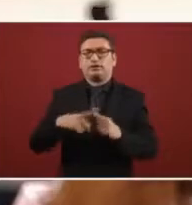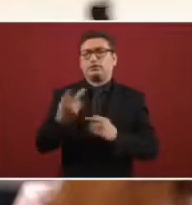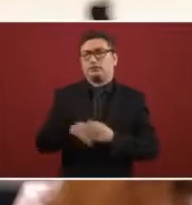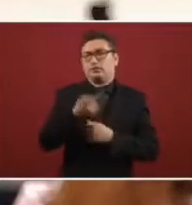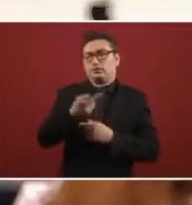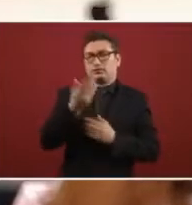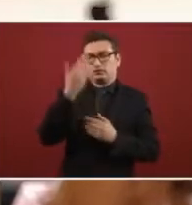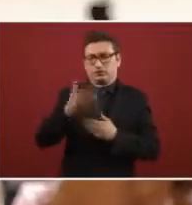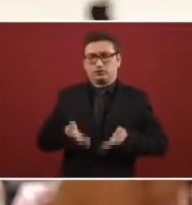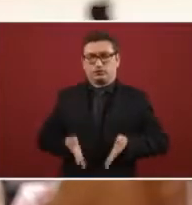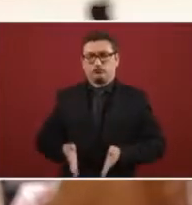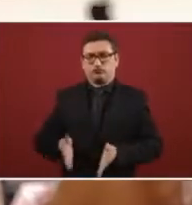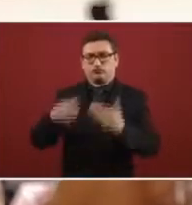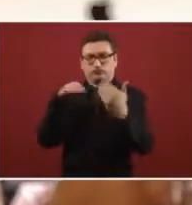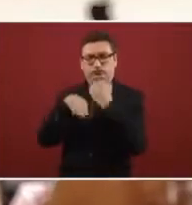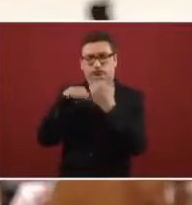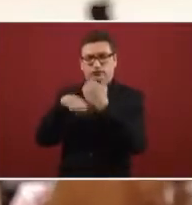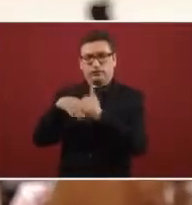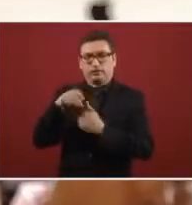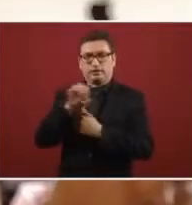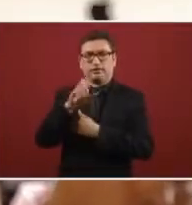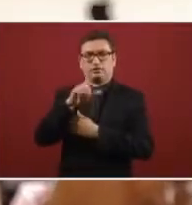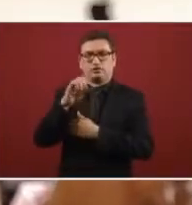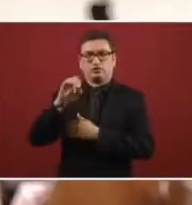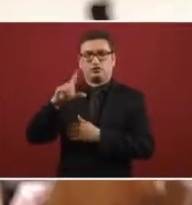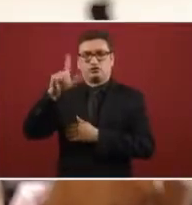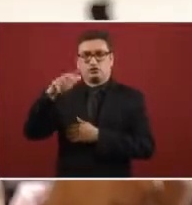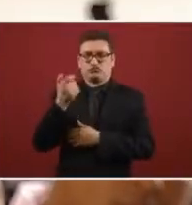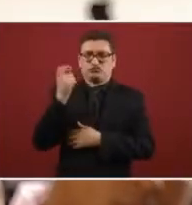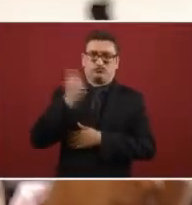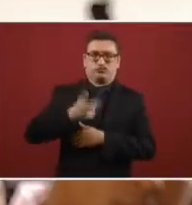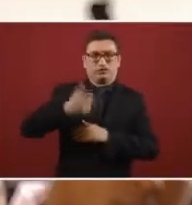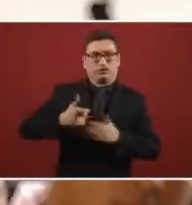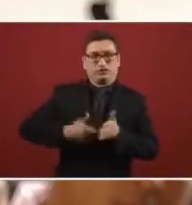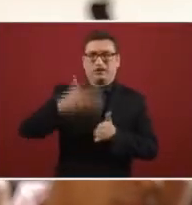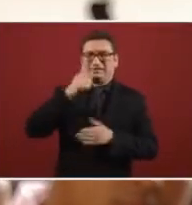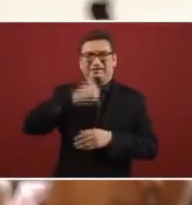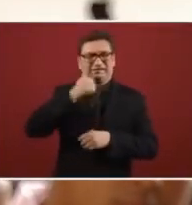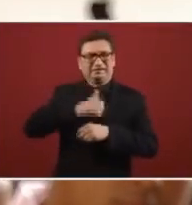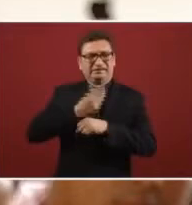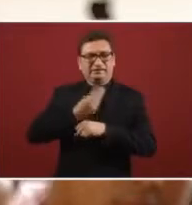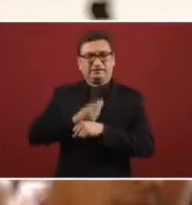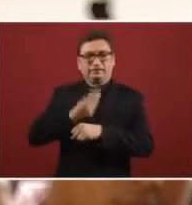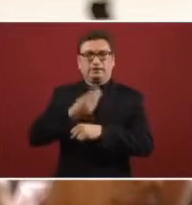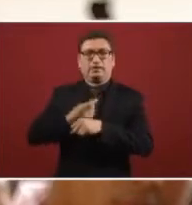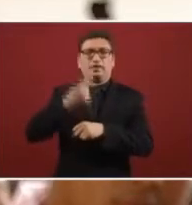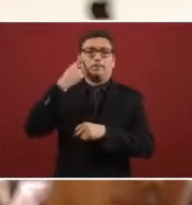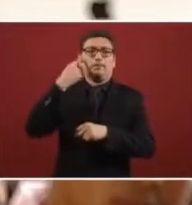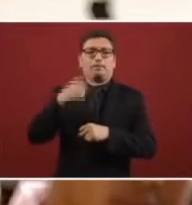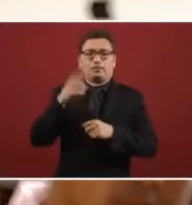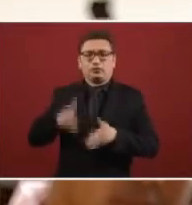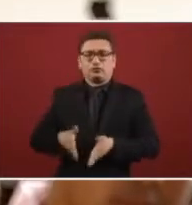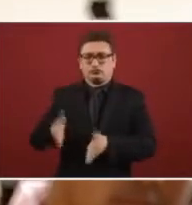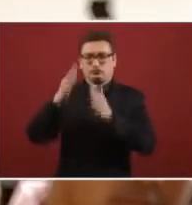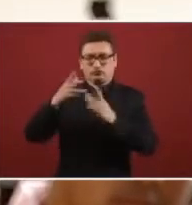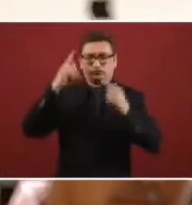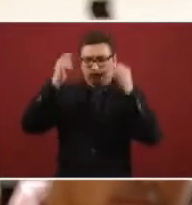consider the cost, decrease the cost that's always in reparation